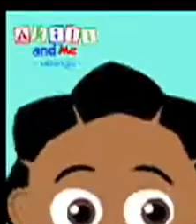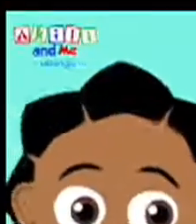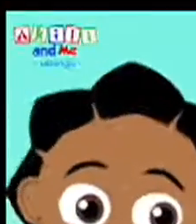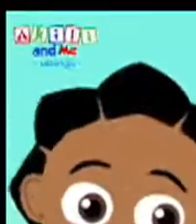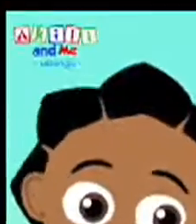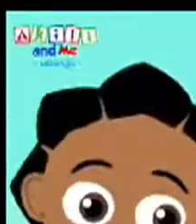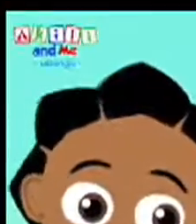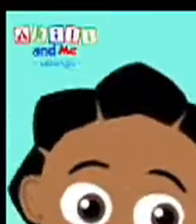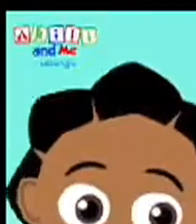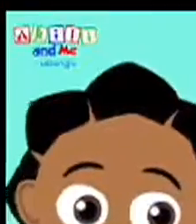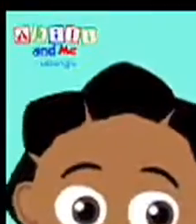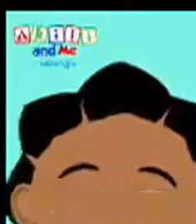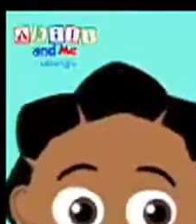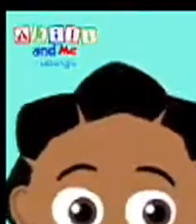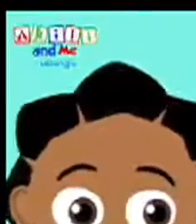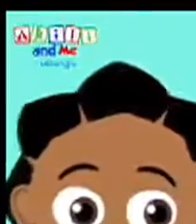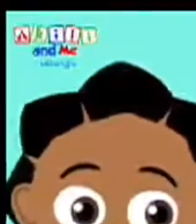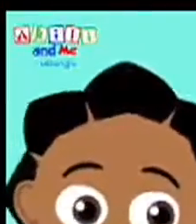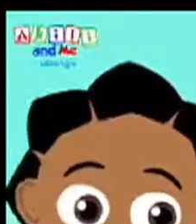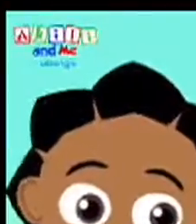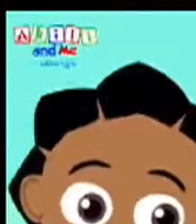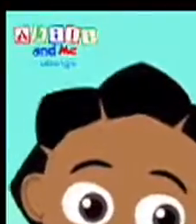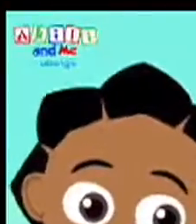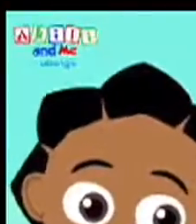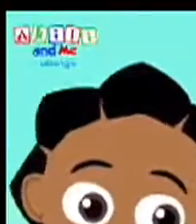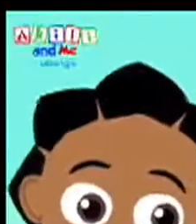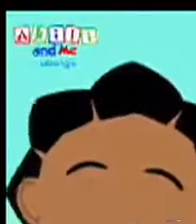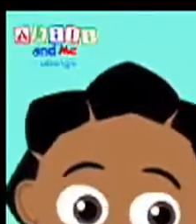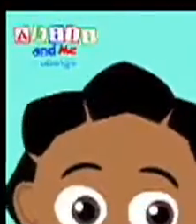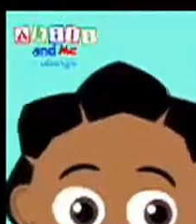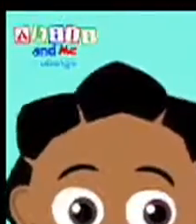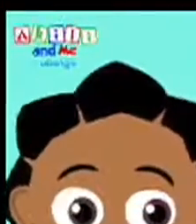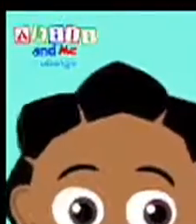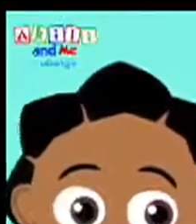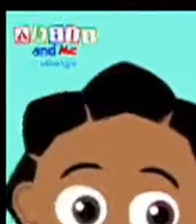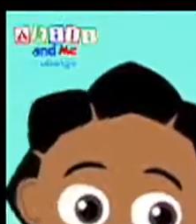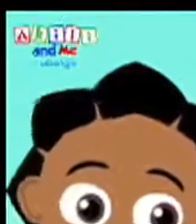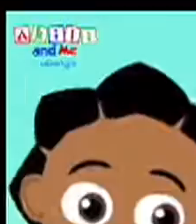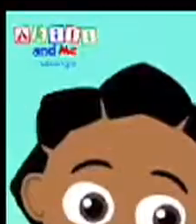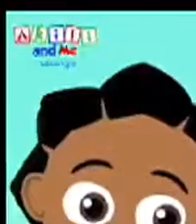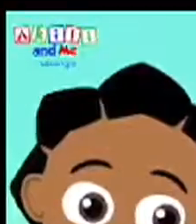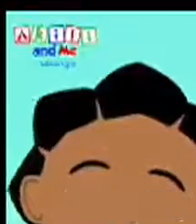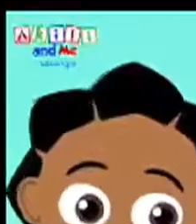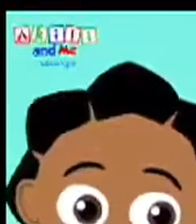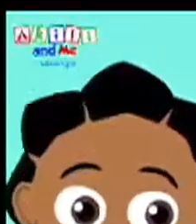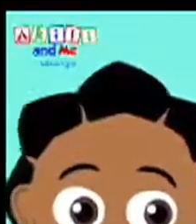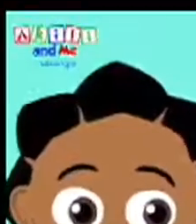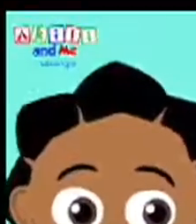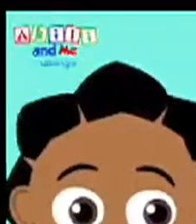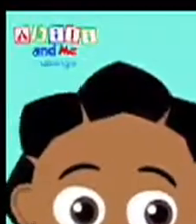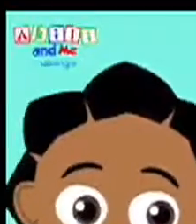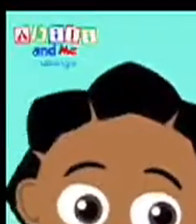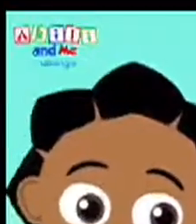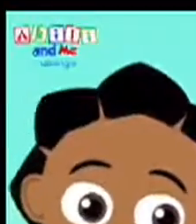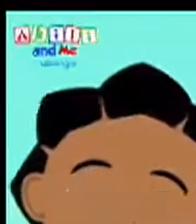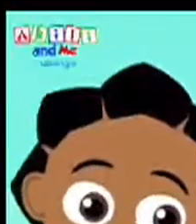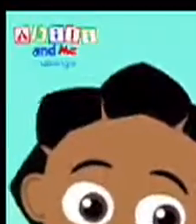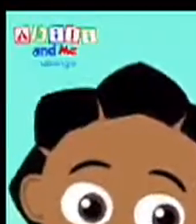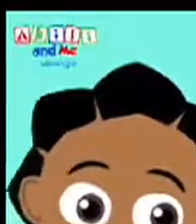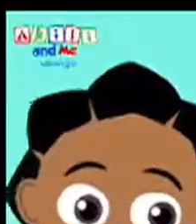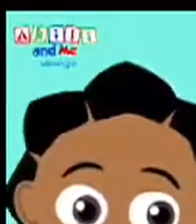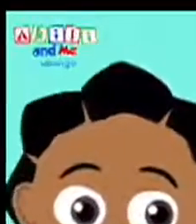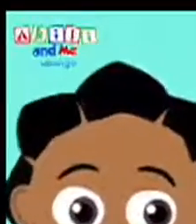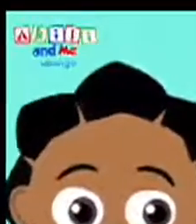One. Wash our hands with water. Uh-huh. Two. Put soap on our